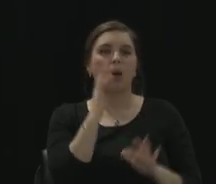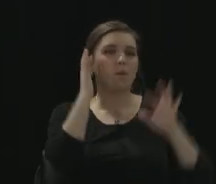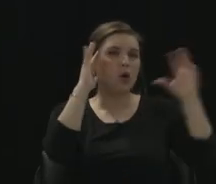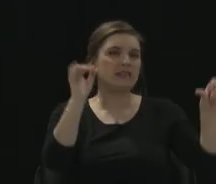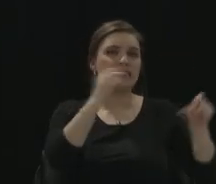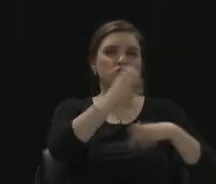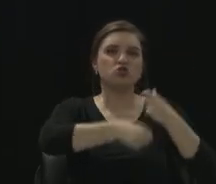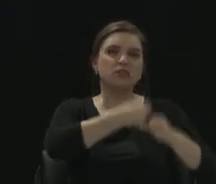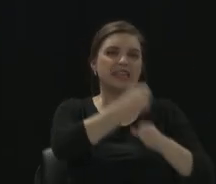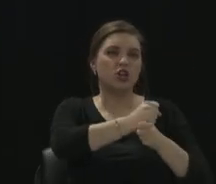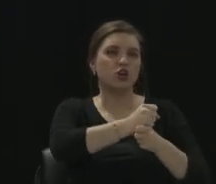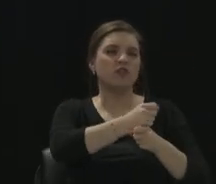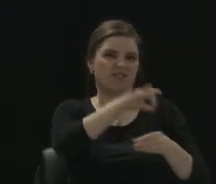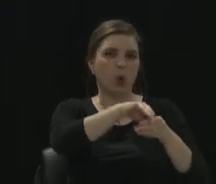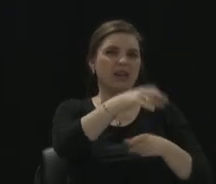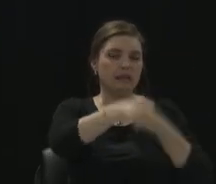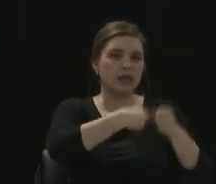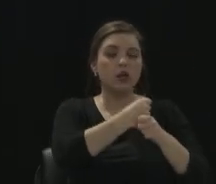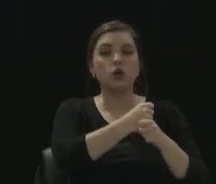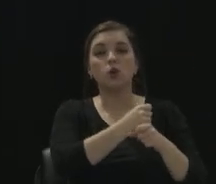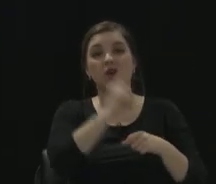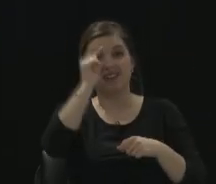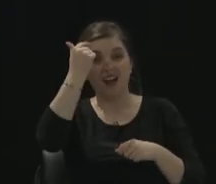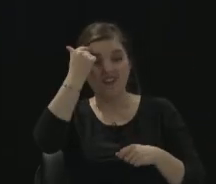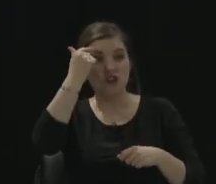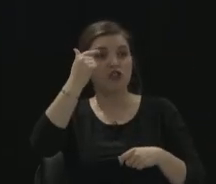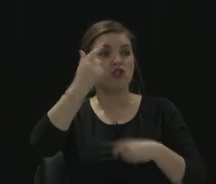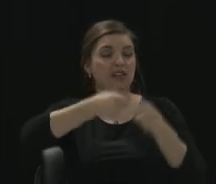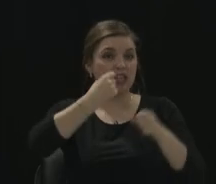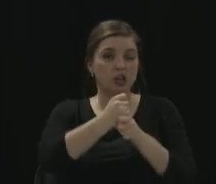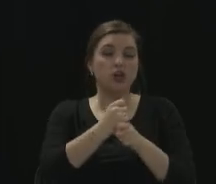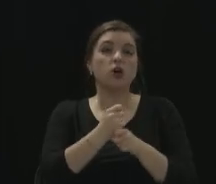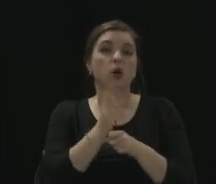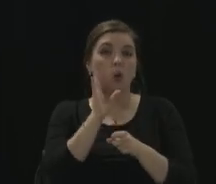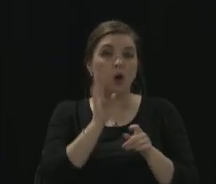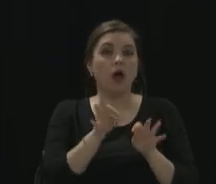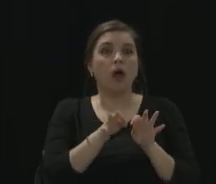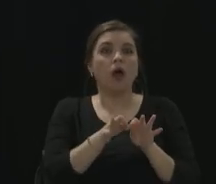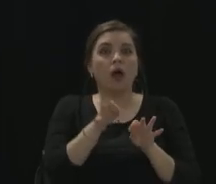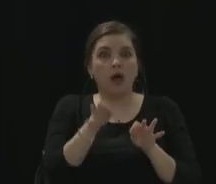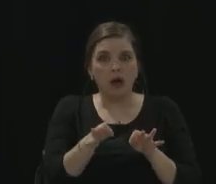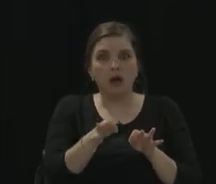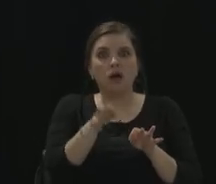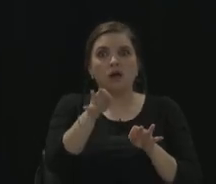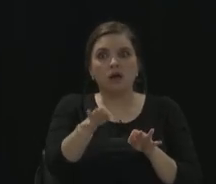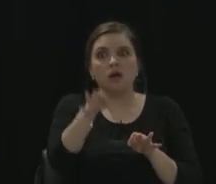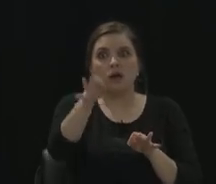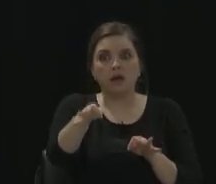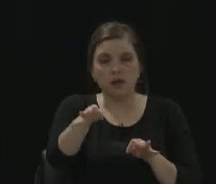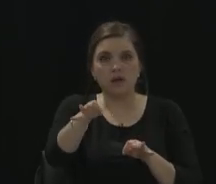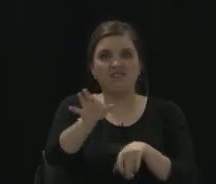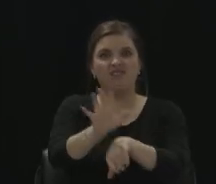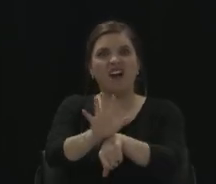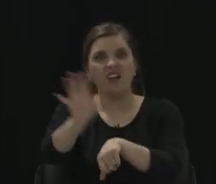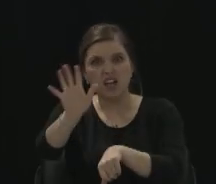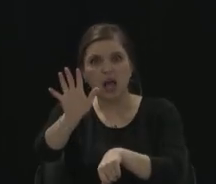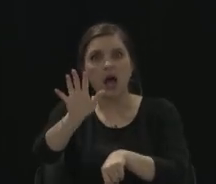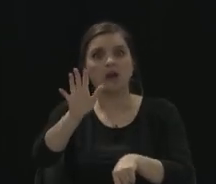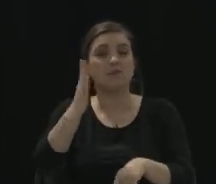it would be pushing to 3, 4, 5 o'clock of getting all those voters that were in line. Because once you're in line,